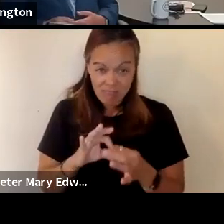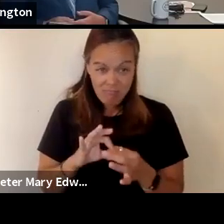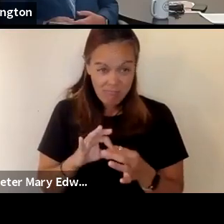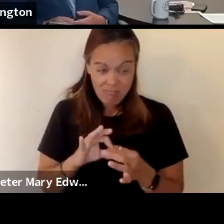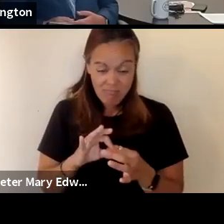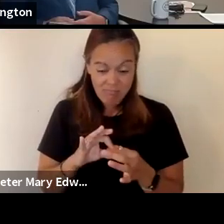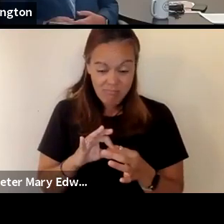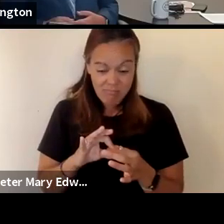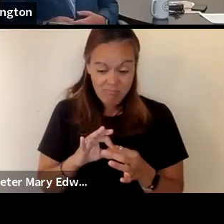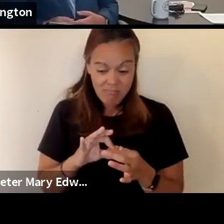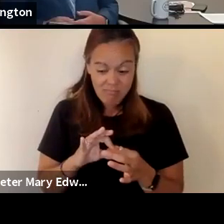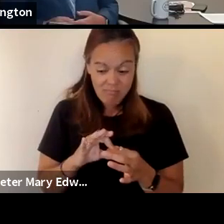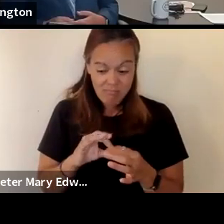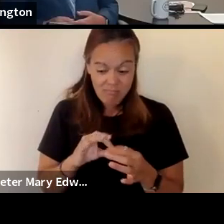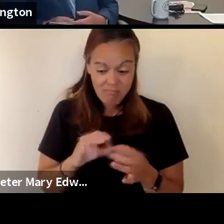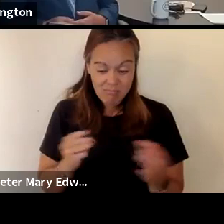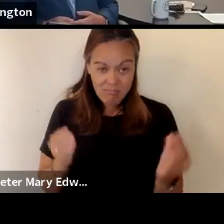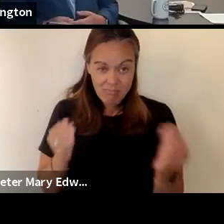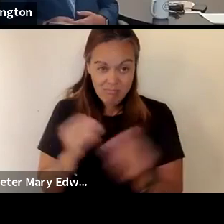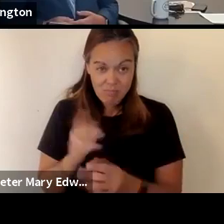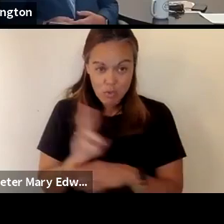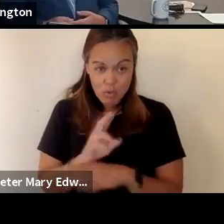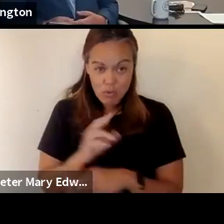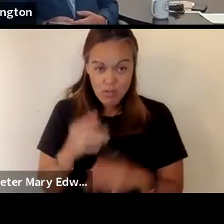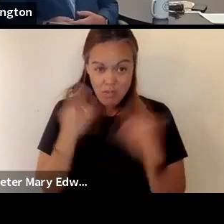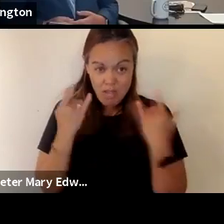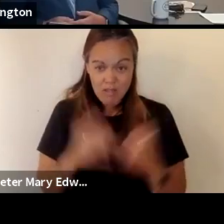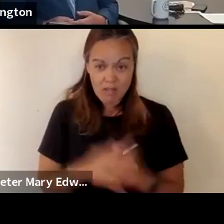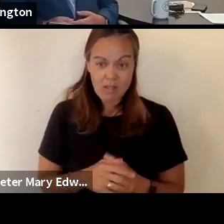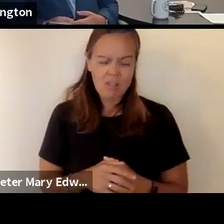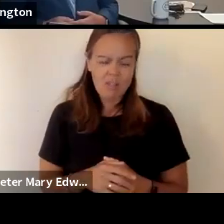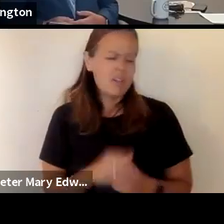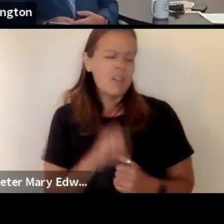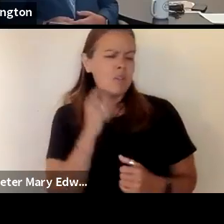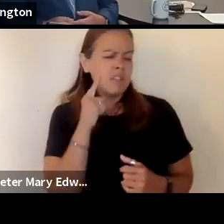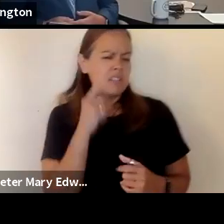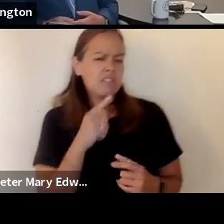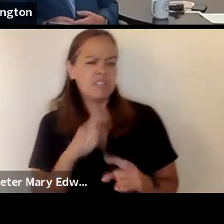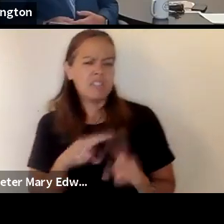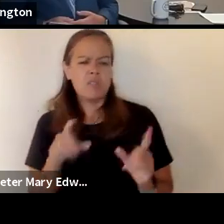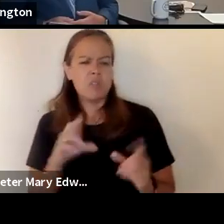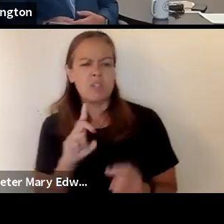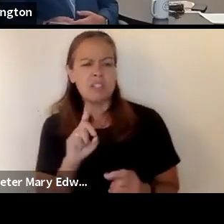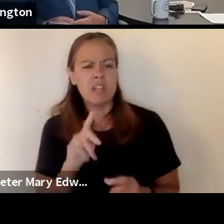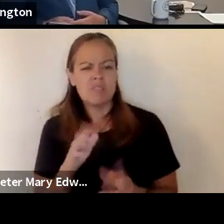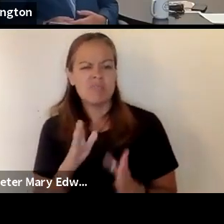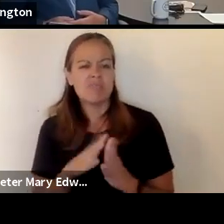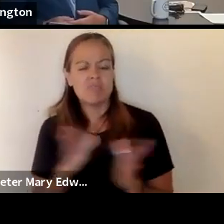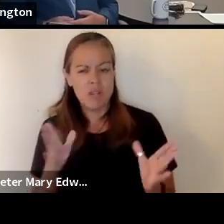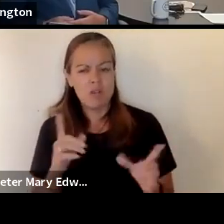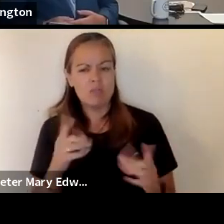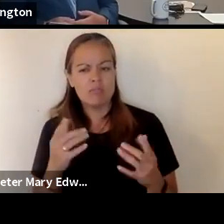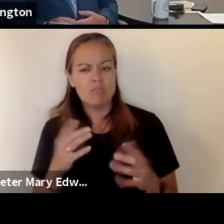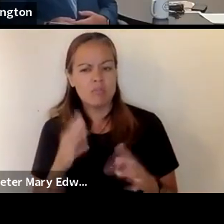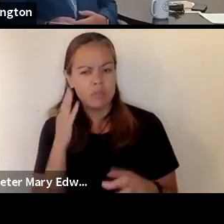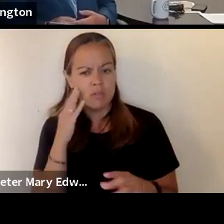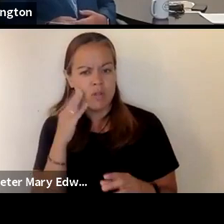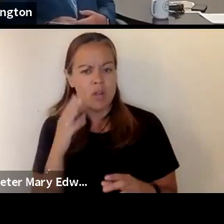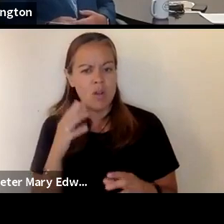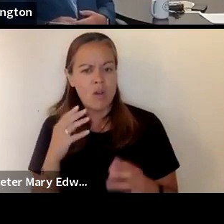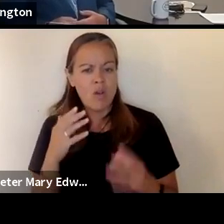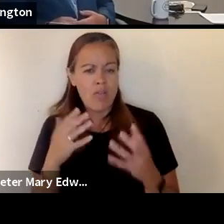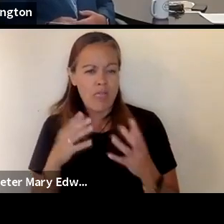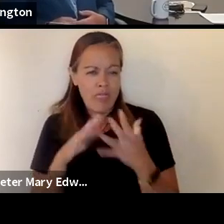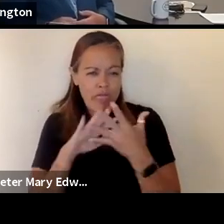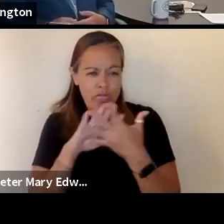terms of the use of mass i don't think there's a difference with delta i think in general as we know the thicker the weave the